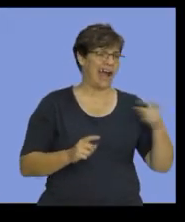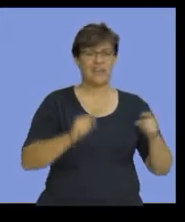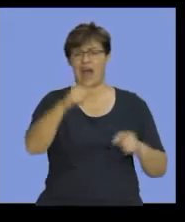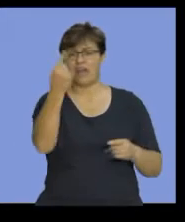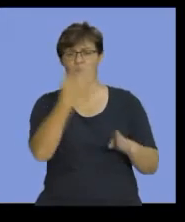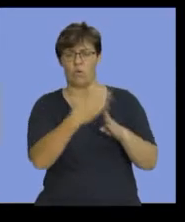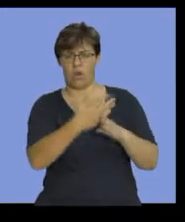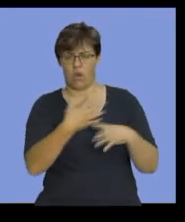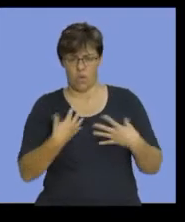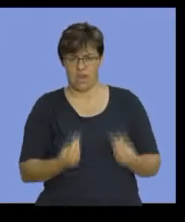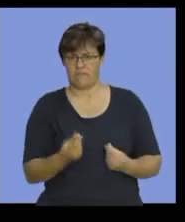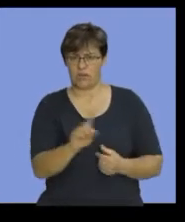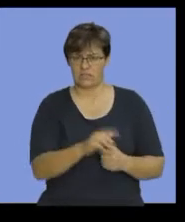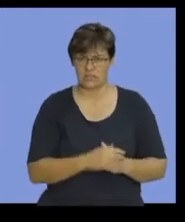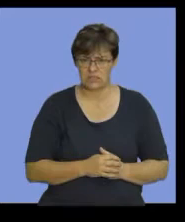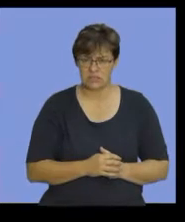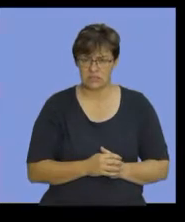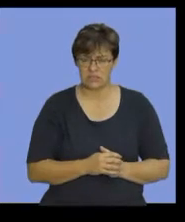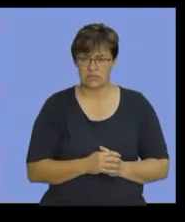we had? Remember we said that...